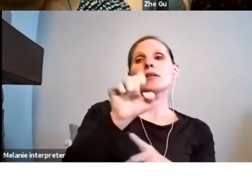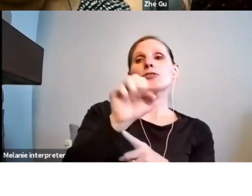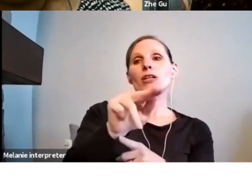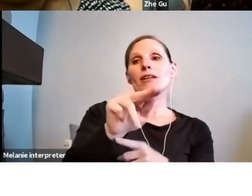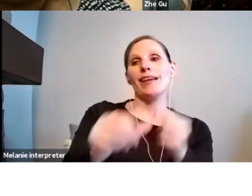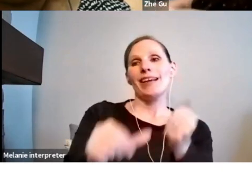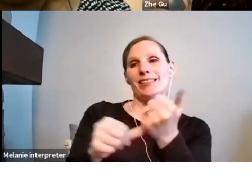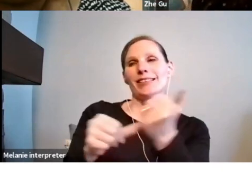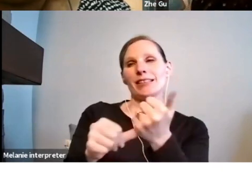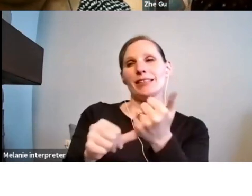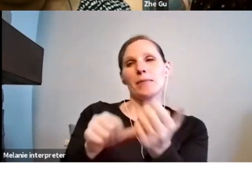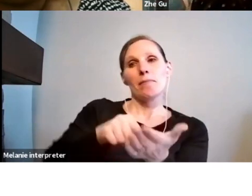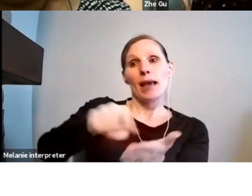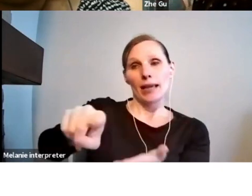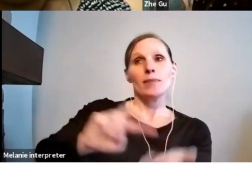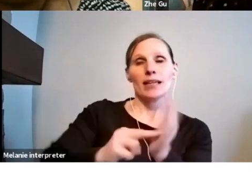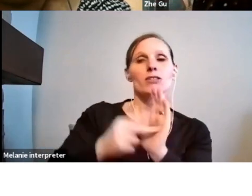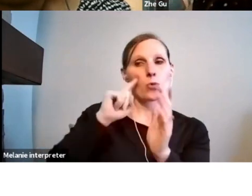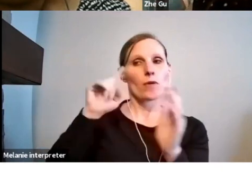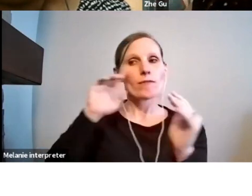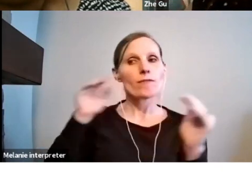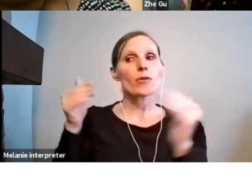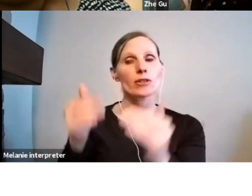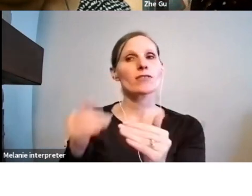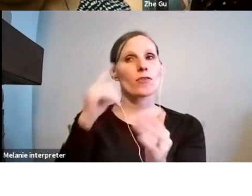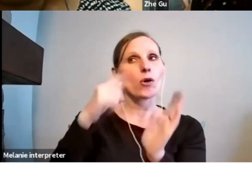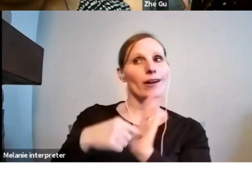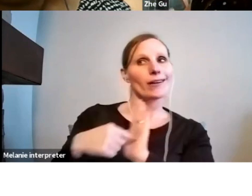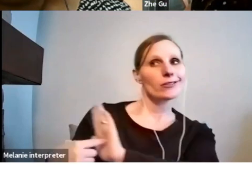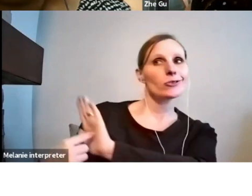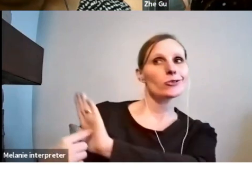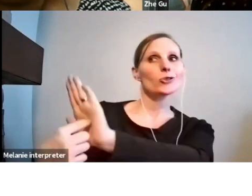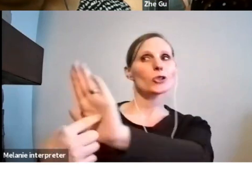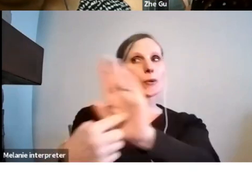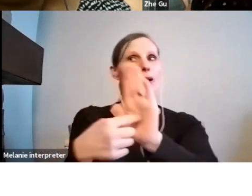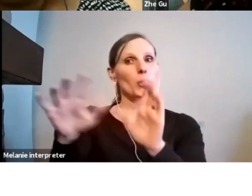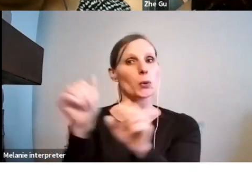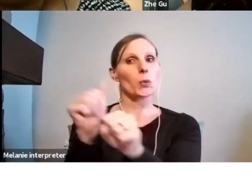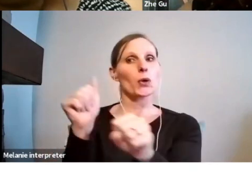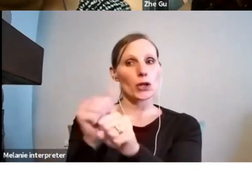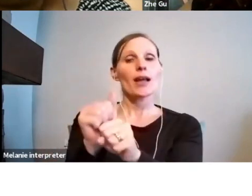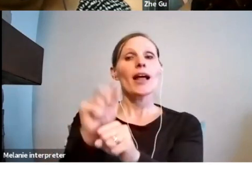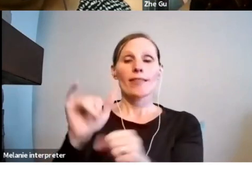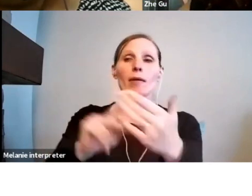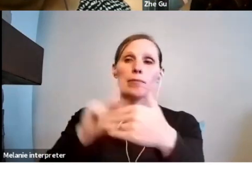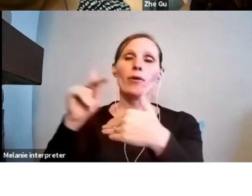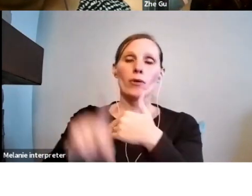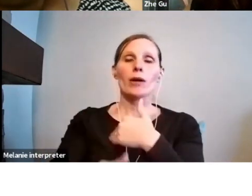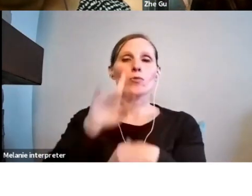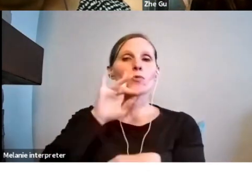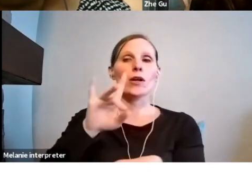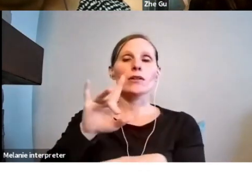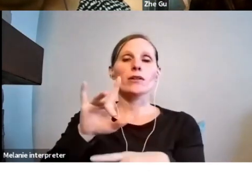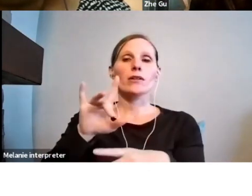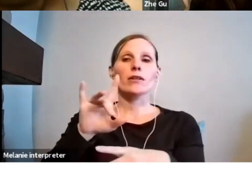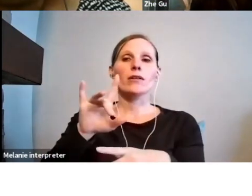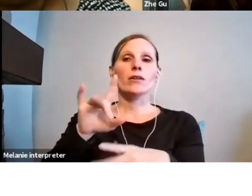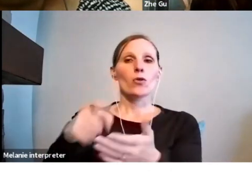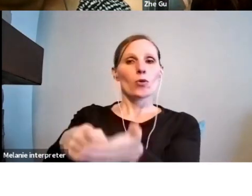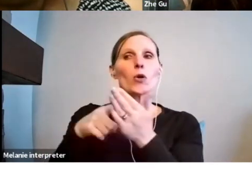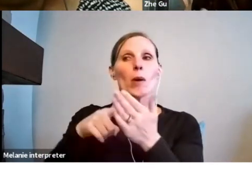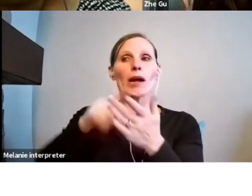on, um, covering expenses for a presentation, um, that program would require, um, a confirmation